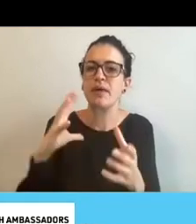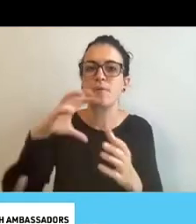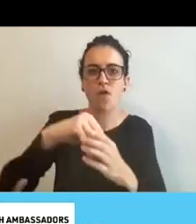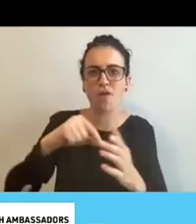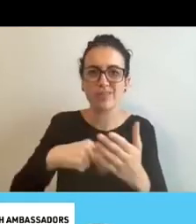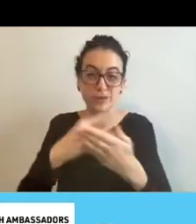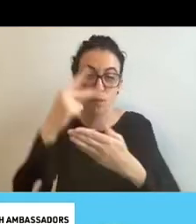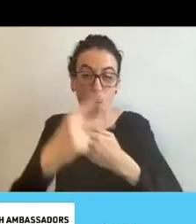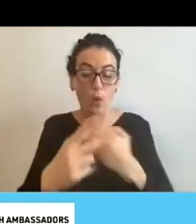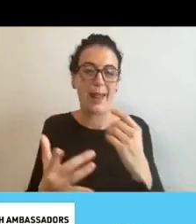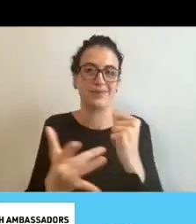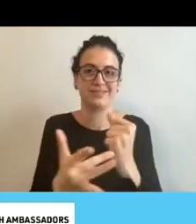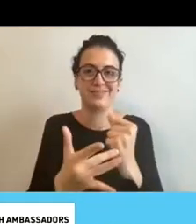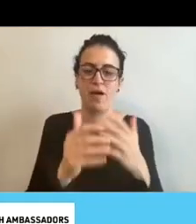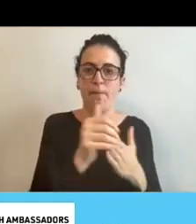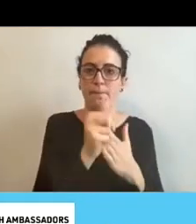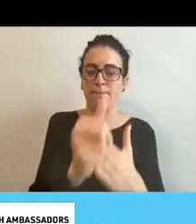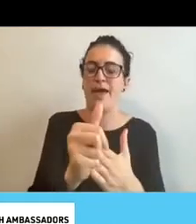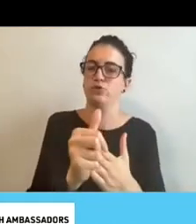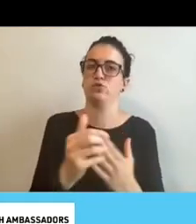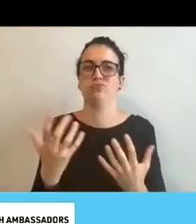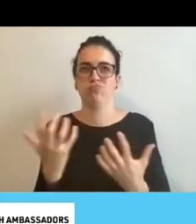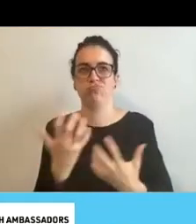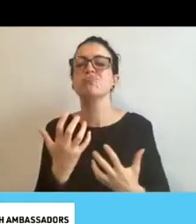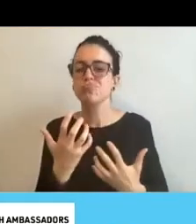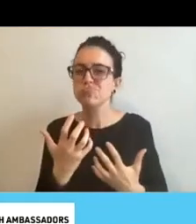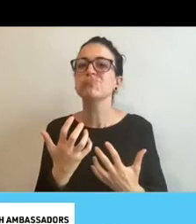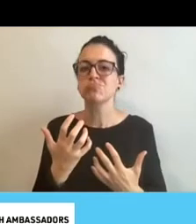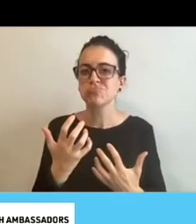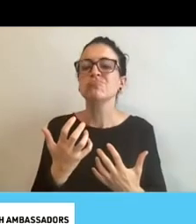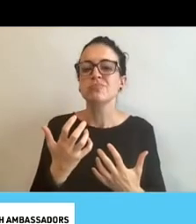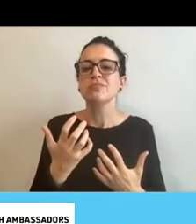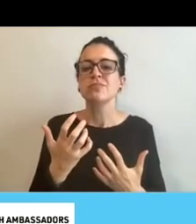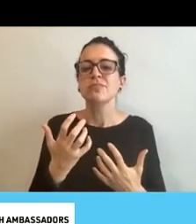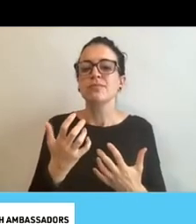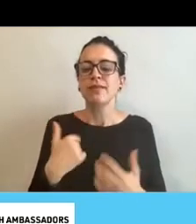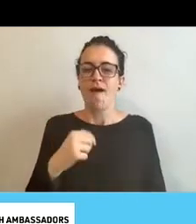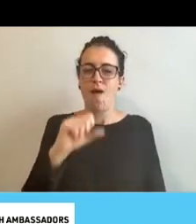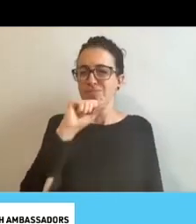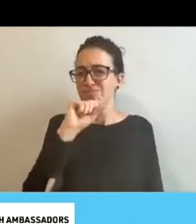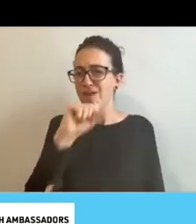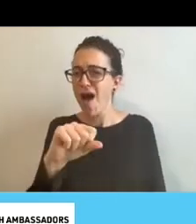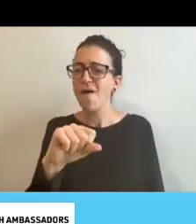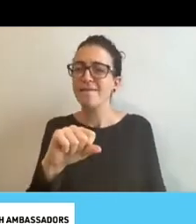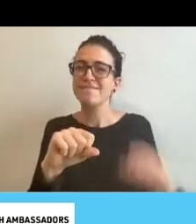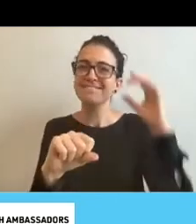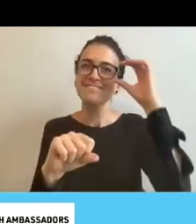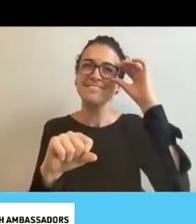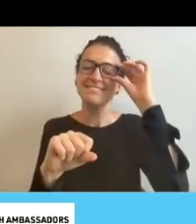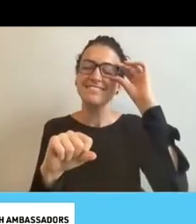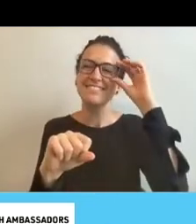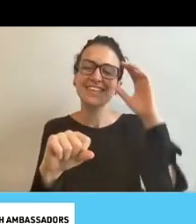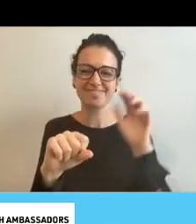I just love, like, looking at and